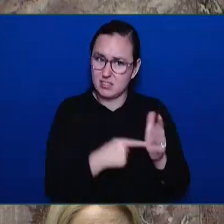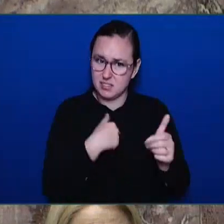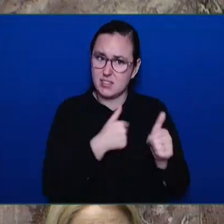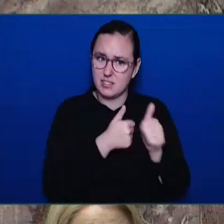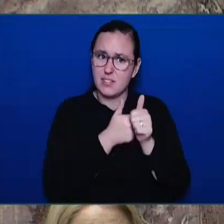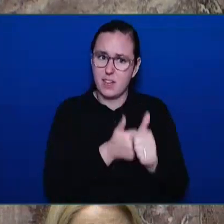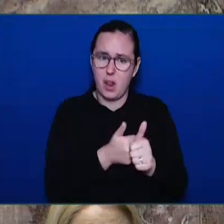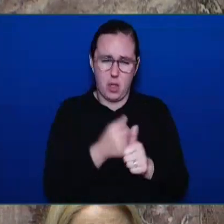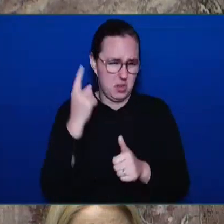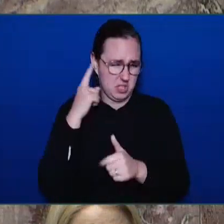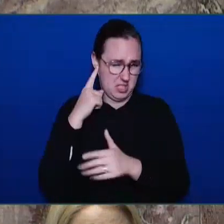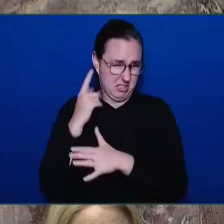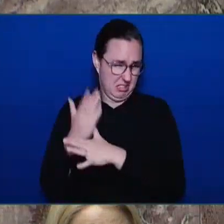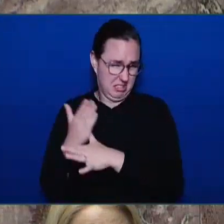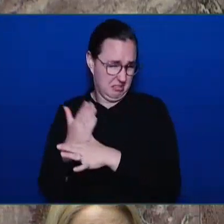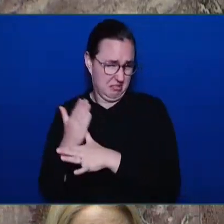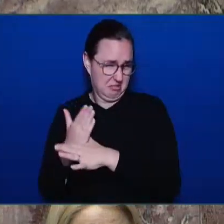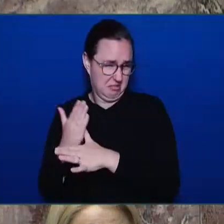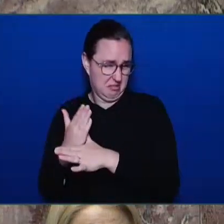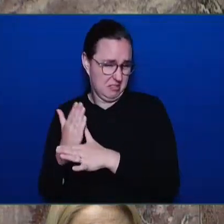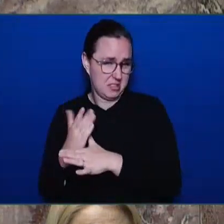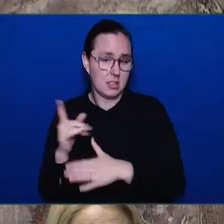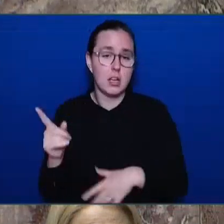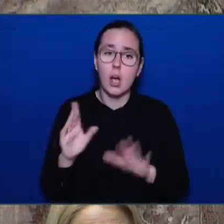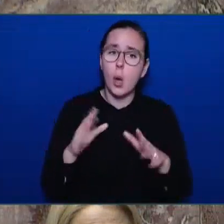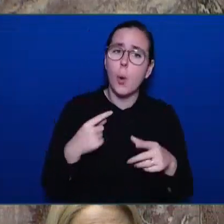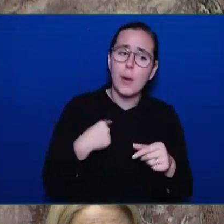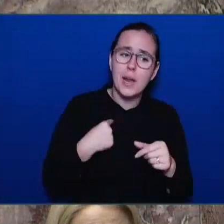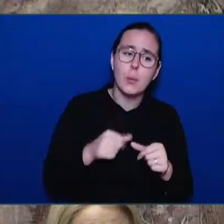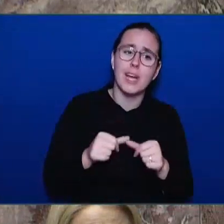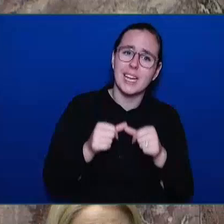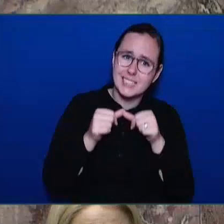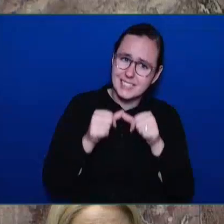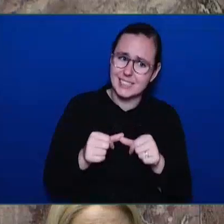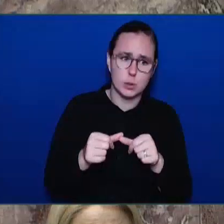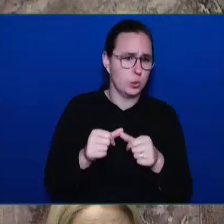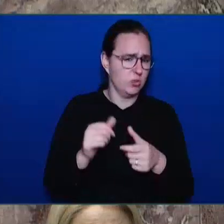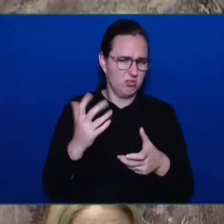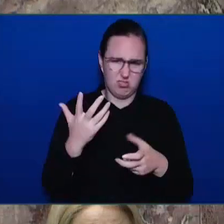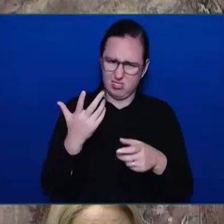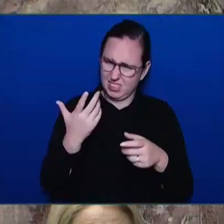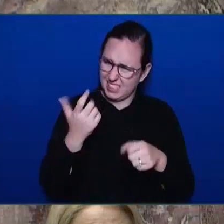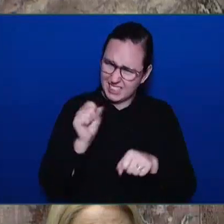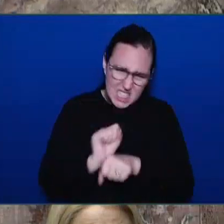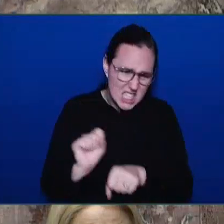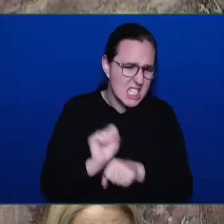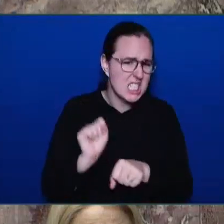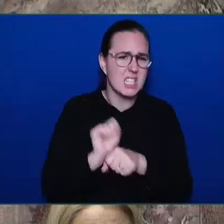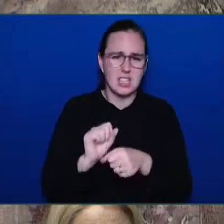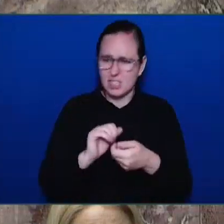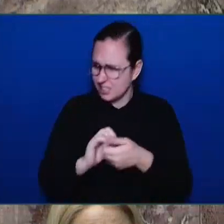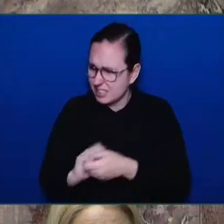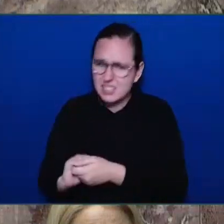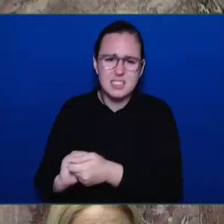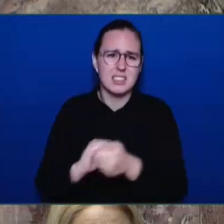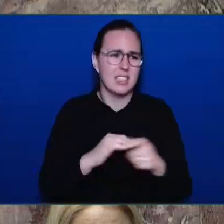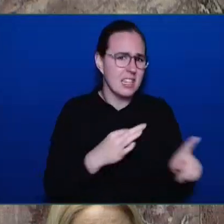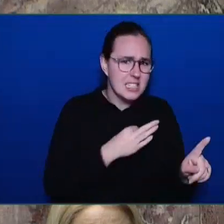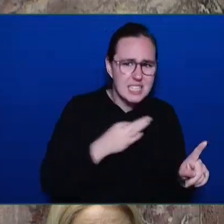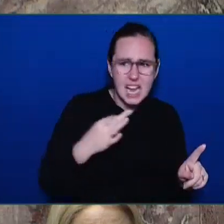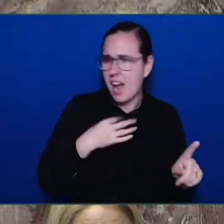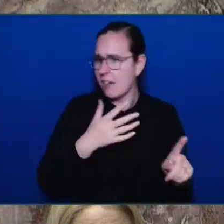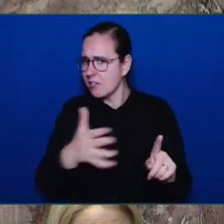are going to continue to work hard with frontline providers, with our partners and health authorities, with physicians, with community partners,